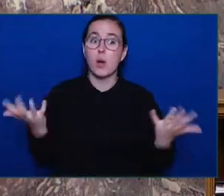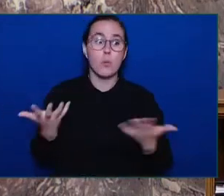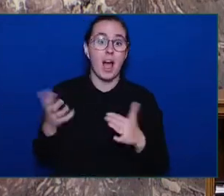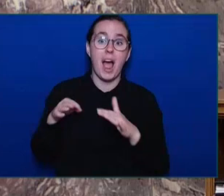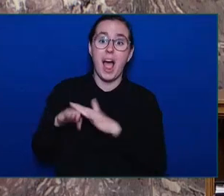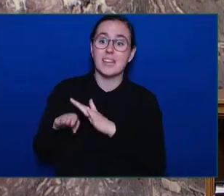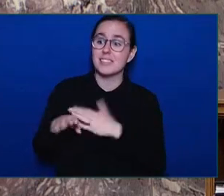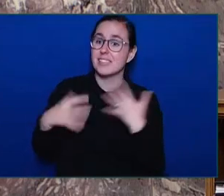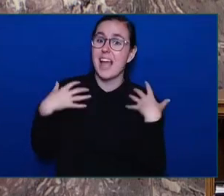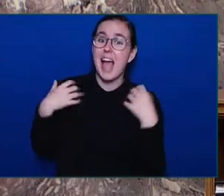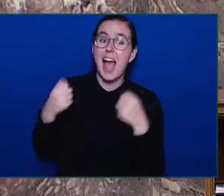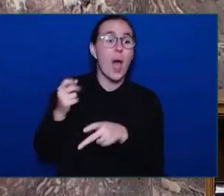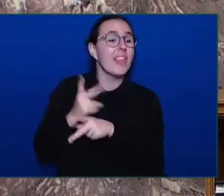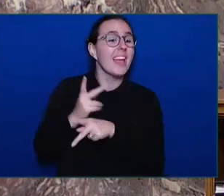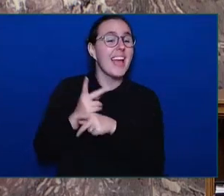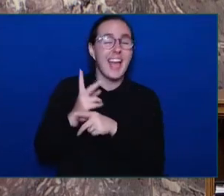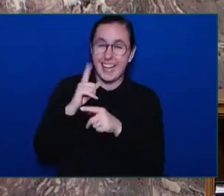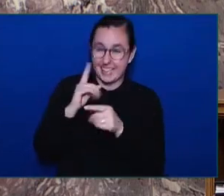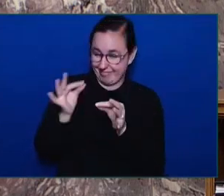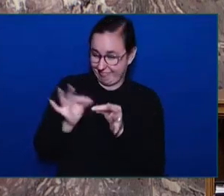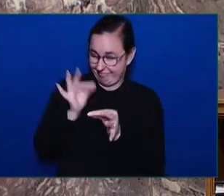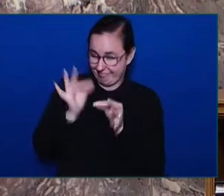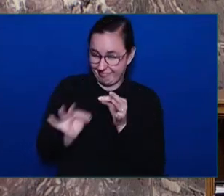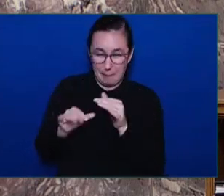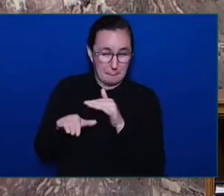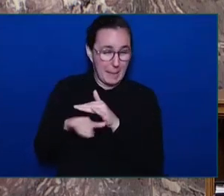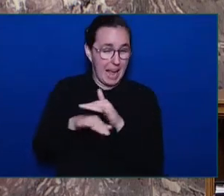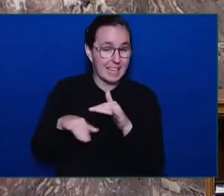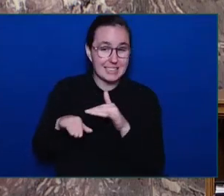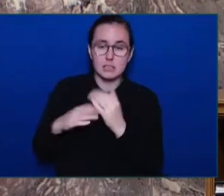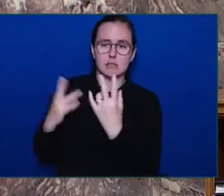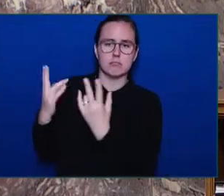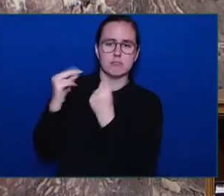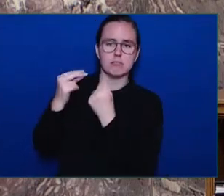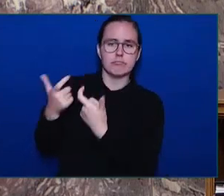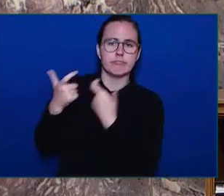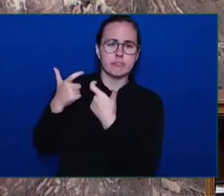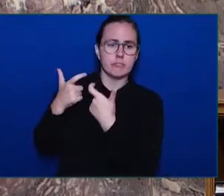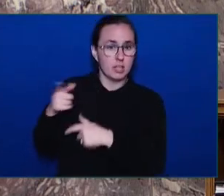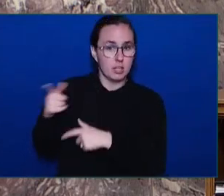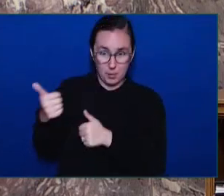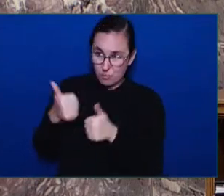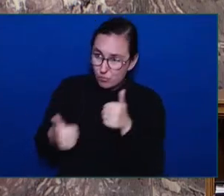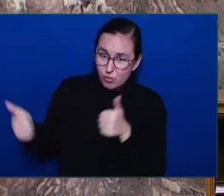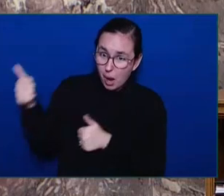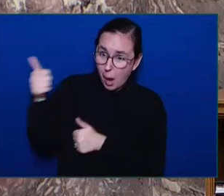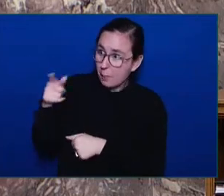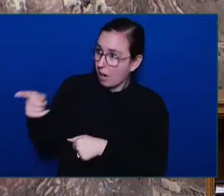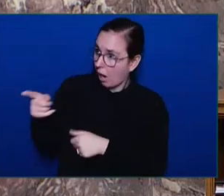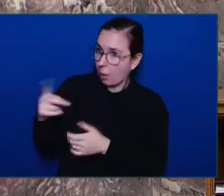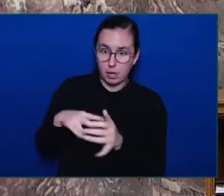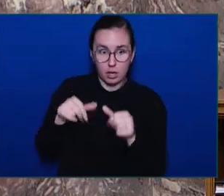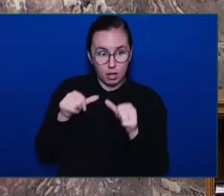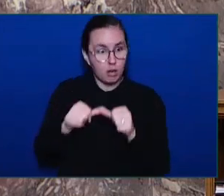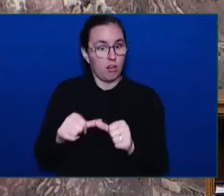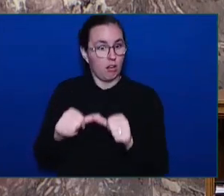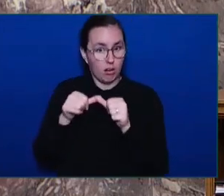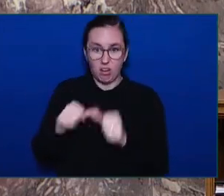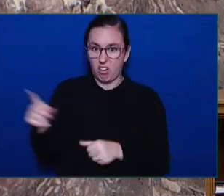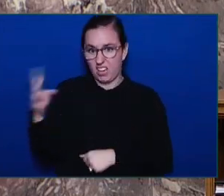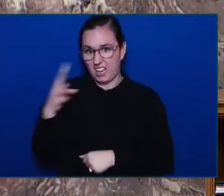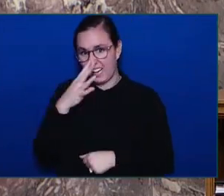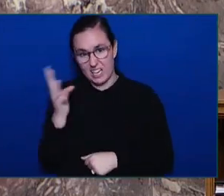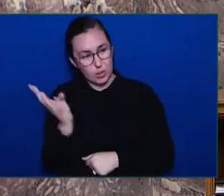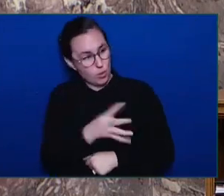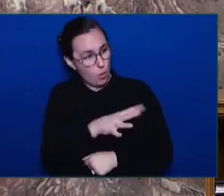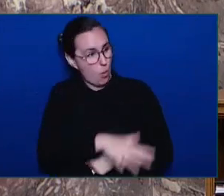How much longer is this Premier going to continue to neglect the health of women like Crystal and her daughter?